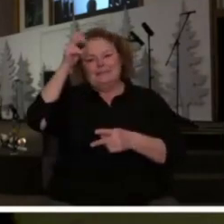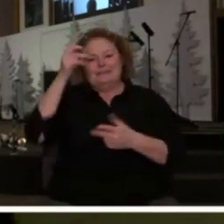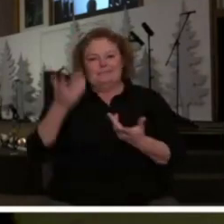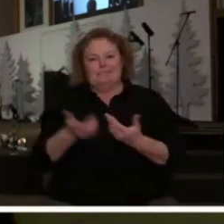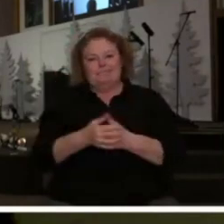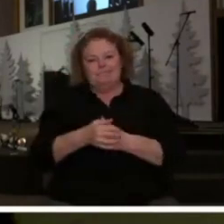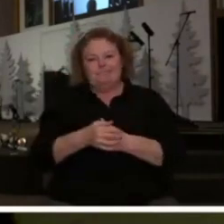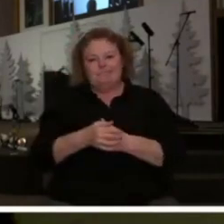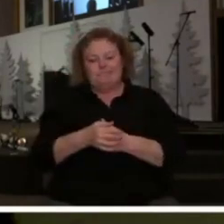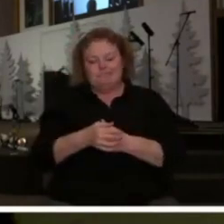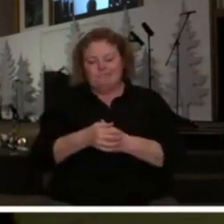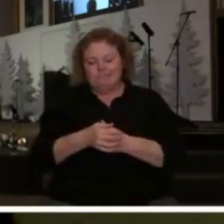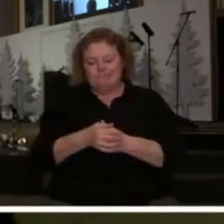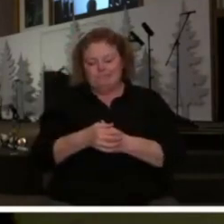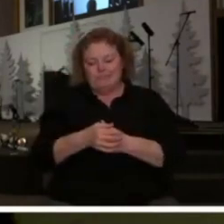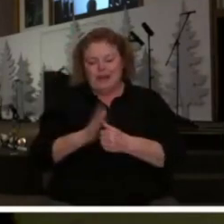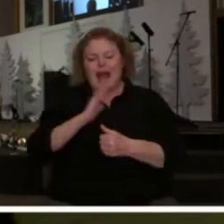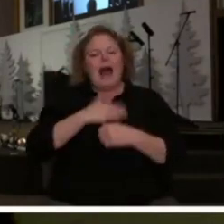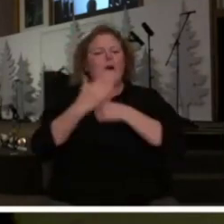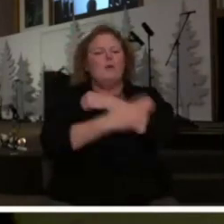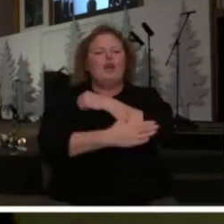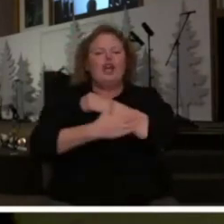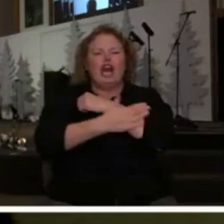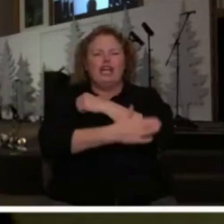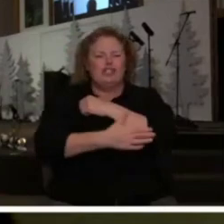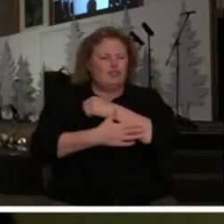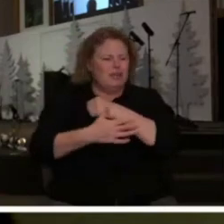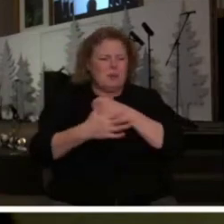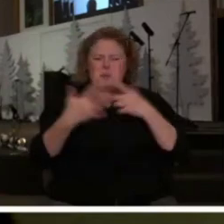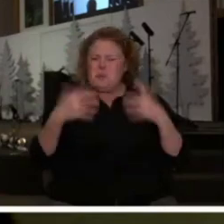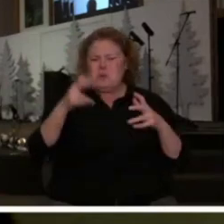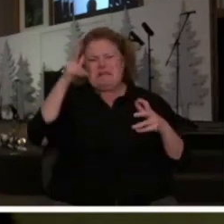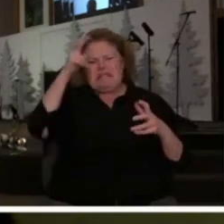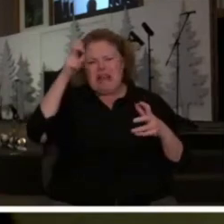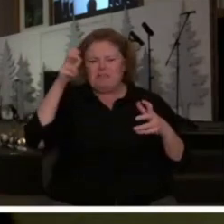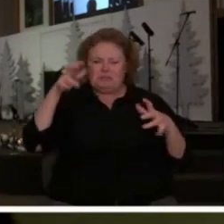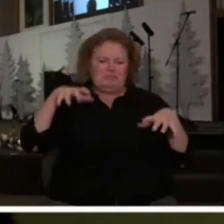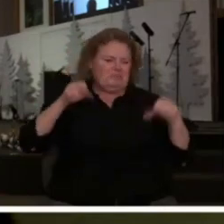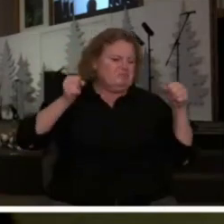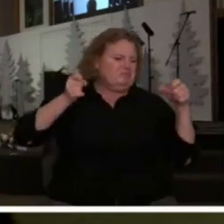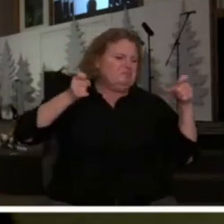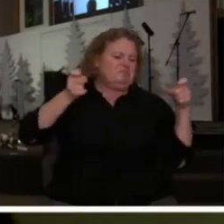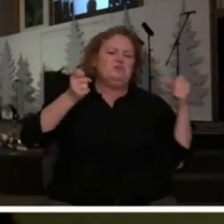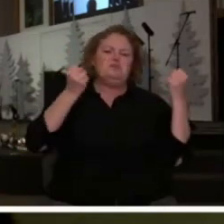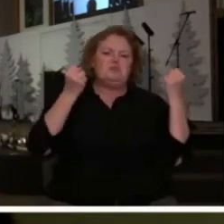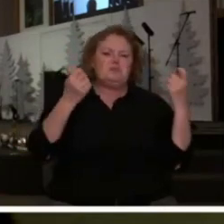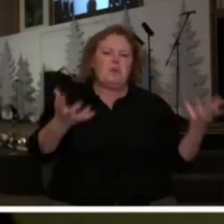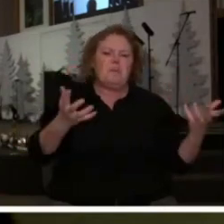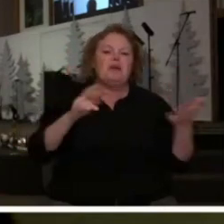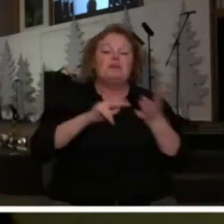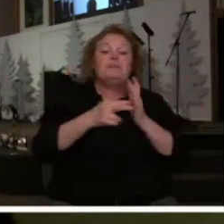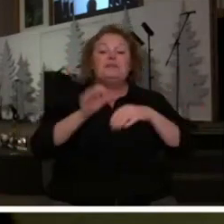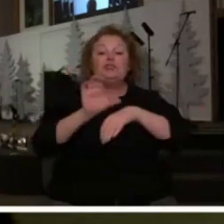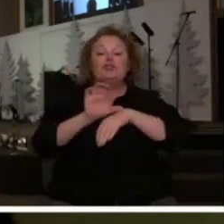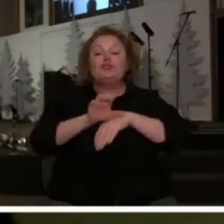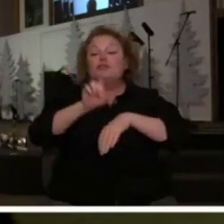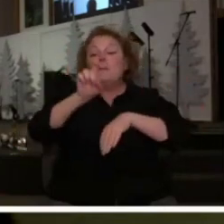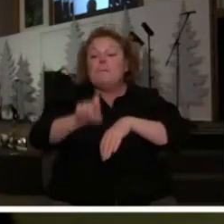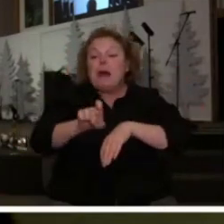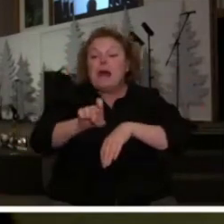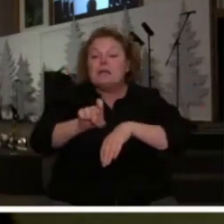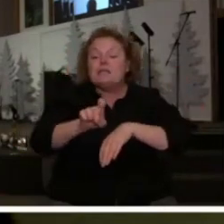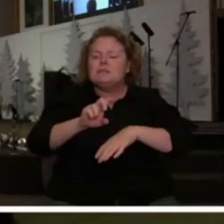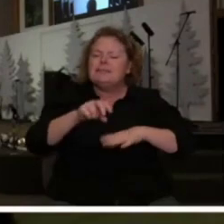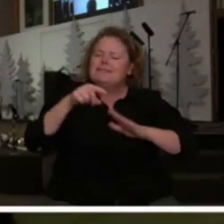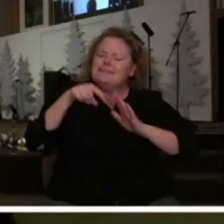I think it's a level of demonic power that we've never dealt with before that is going to require the church corporately to enter into new levels